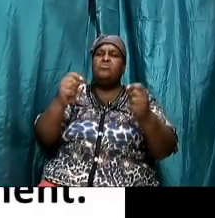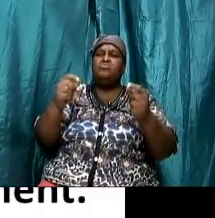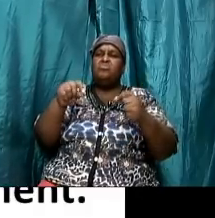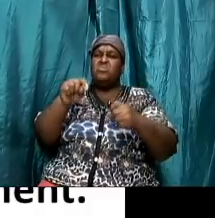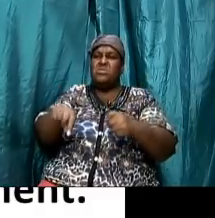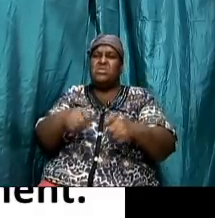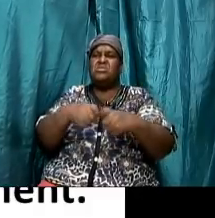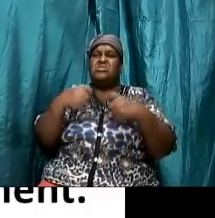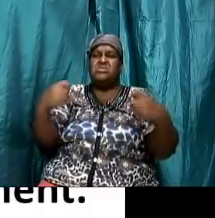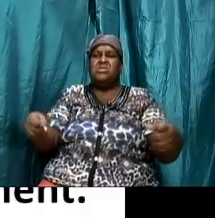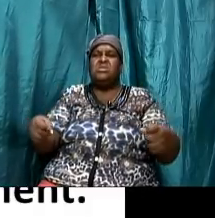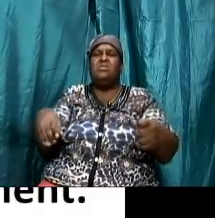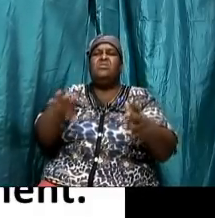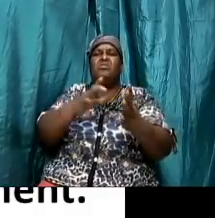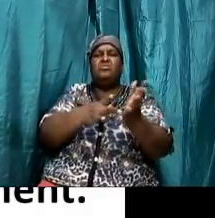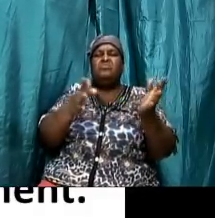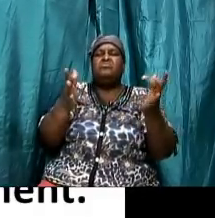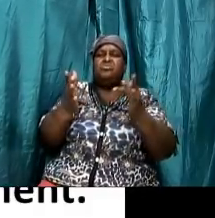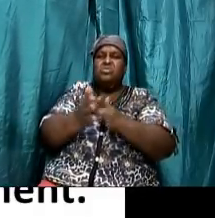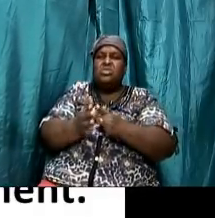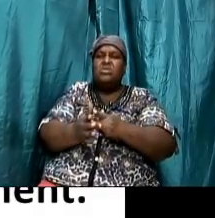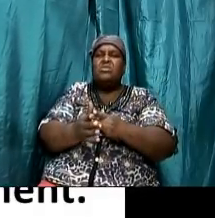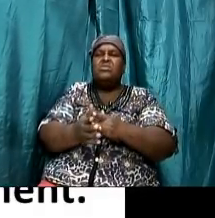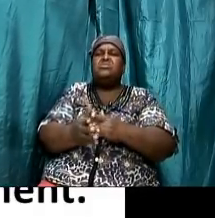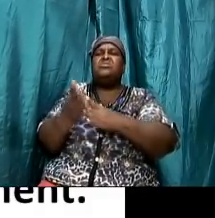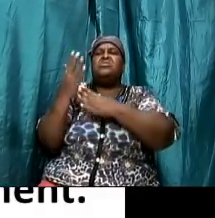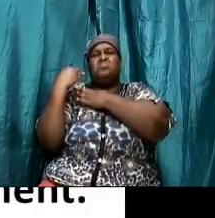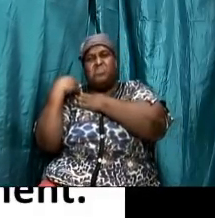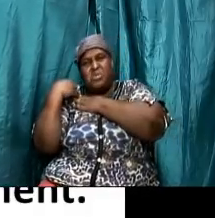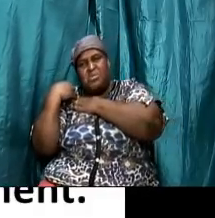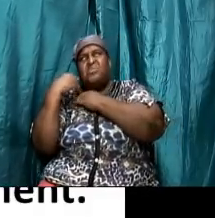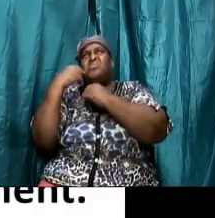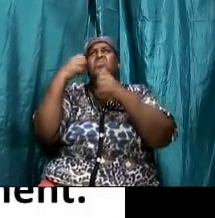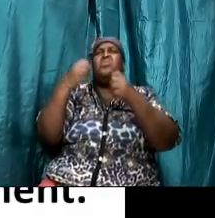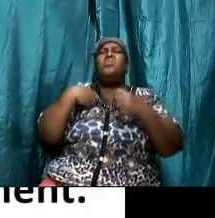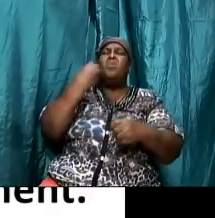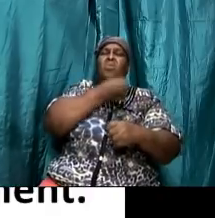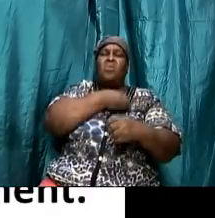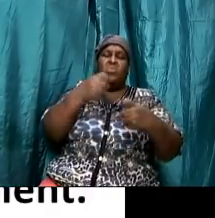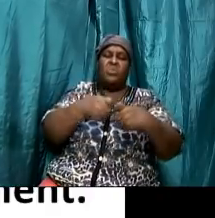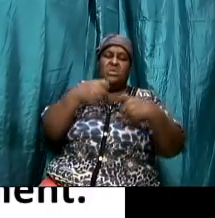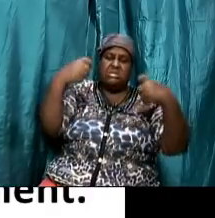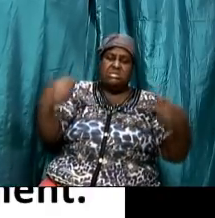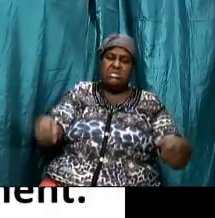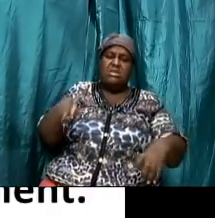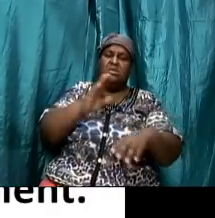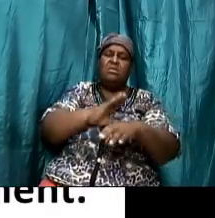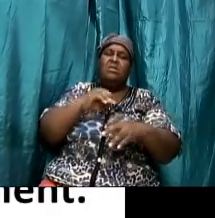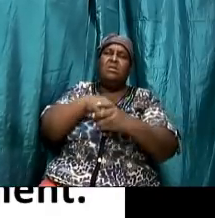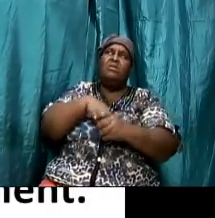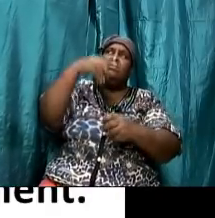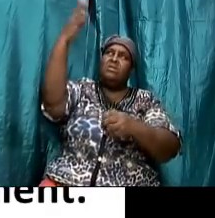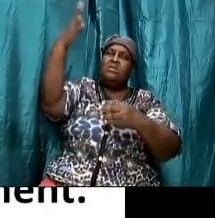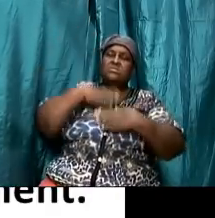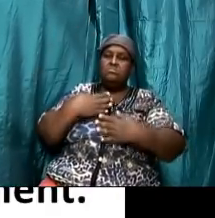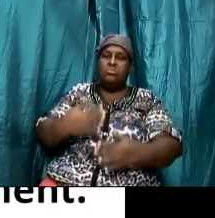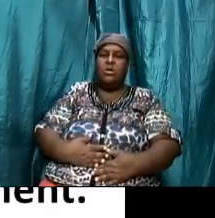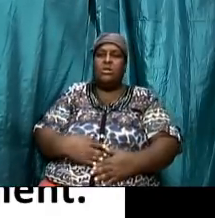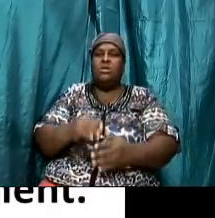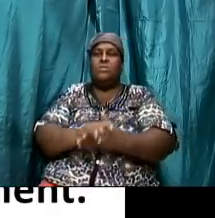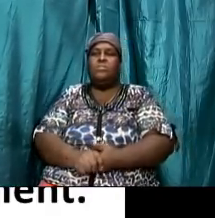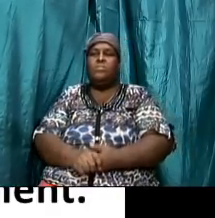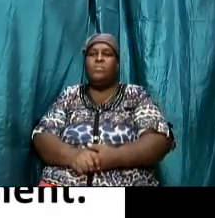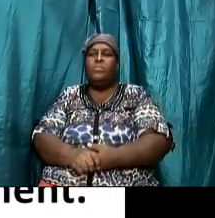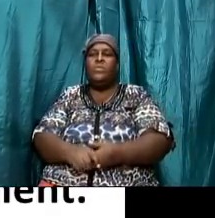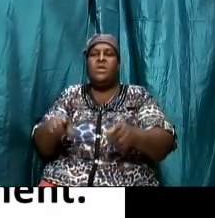he bore our sins in his body and by doing that on the cross he fulfilled the civil laws and